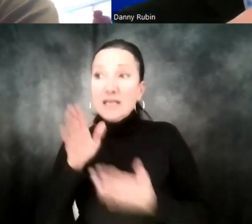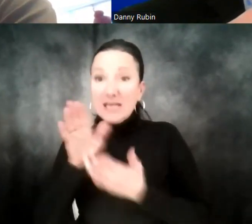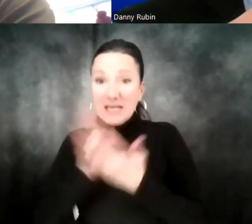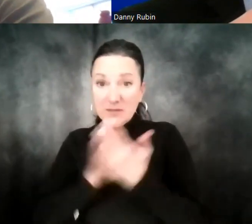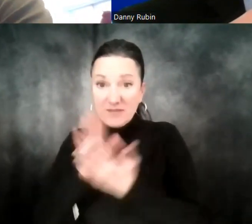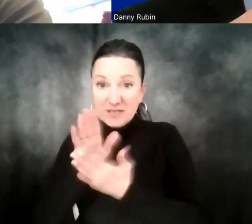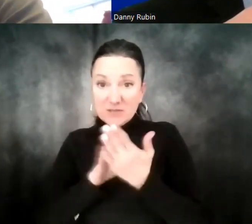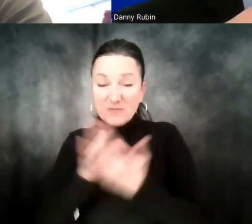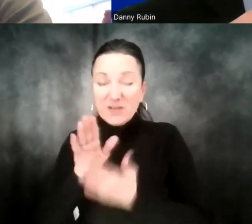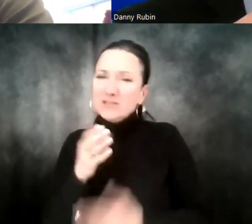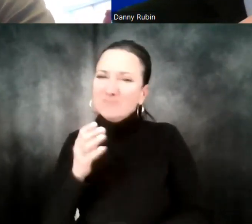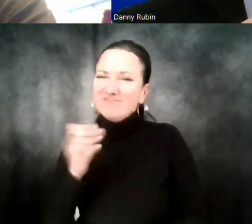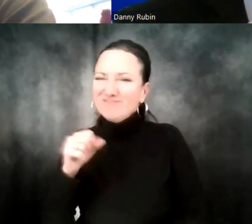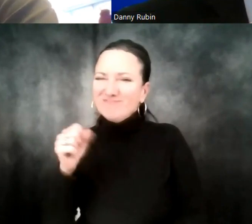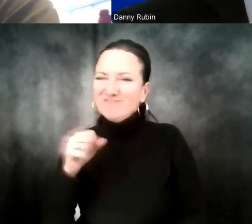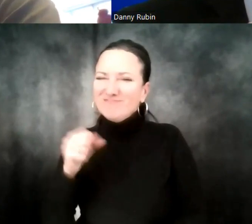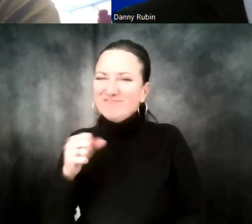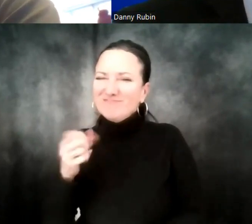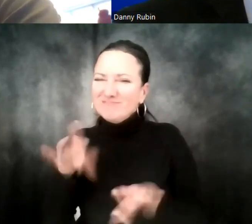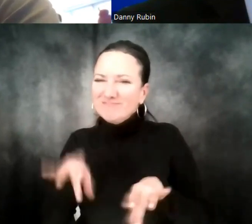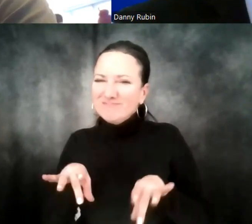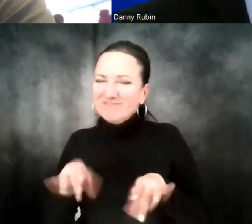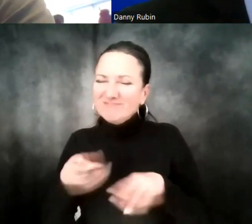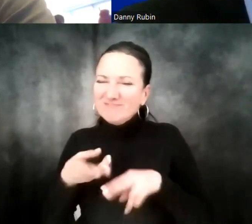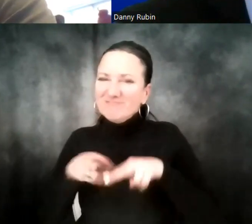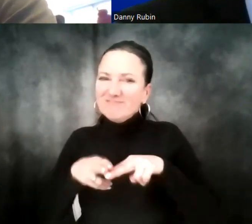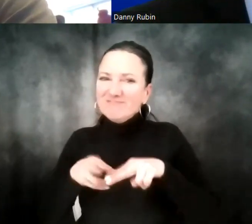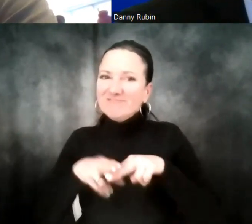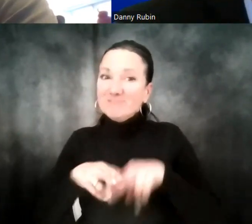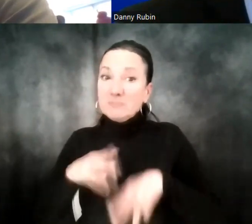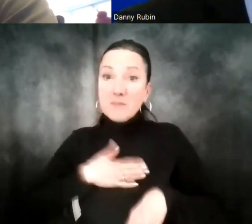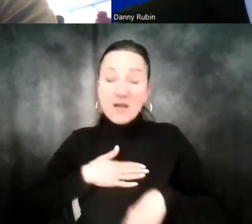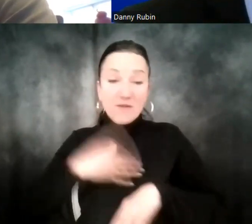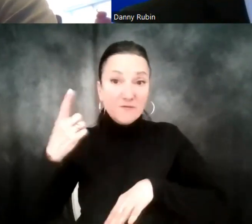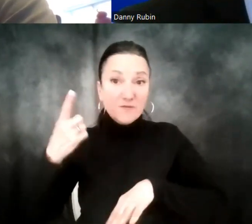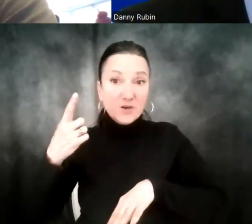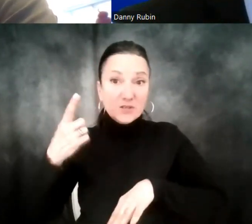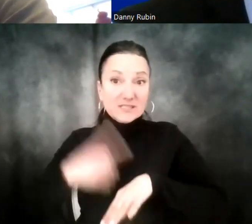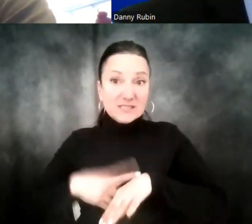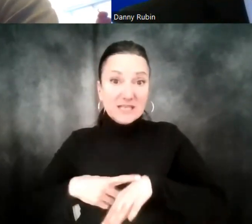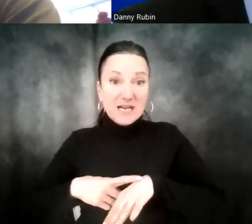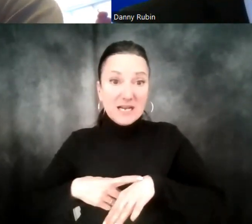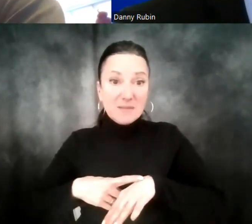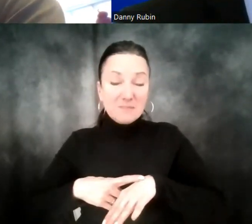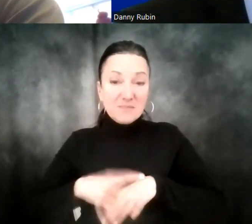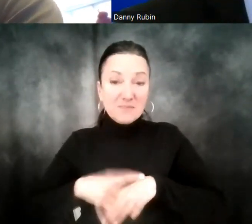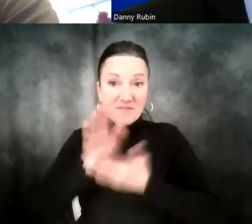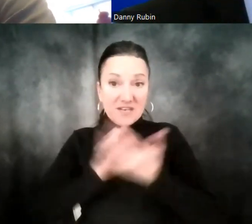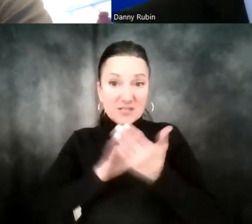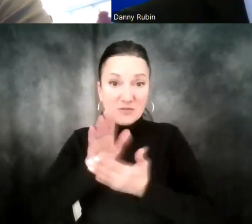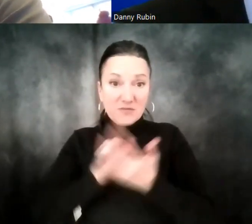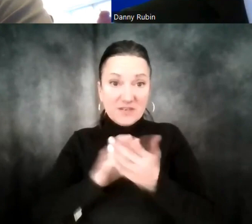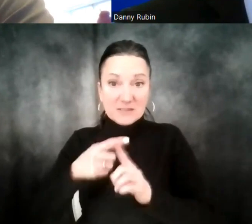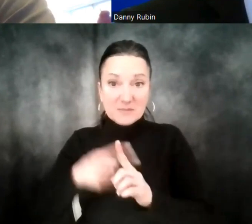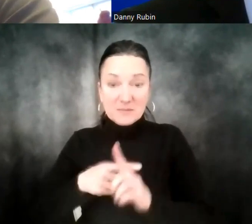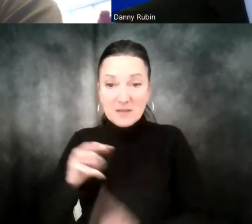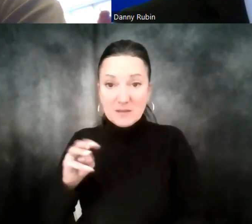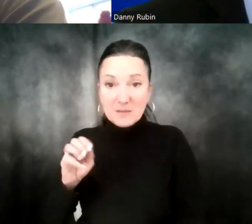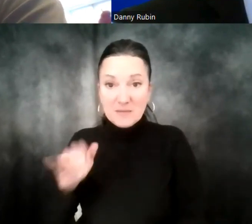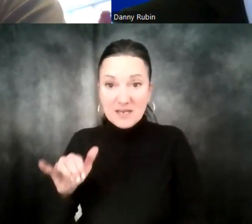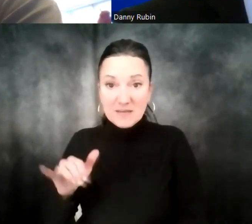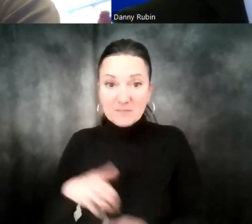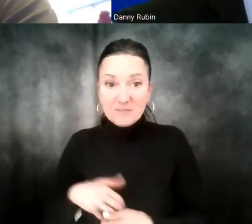again now. I'm actually going to be taking my first in-person visit ever in May. So where are you going to go?